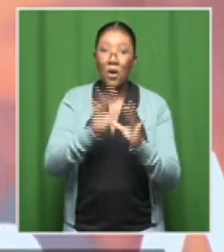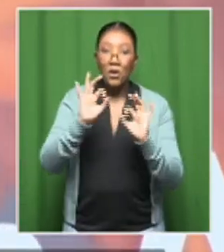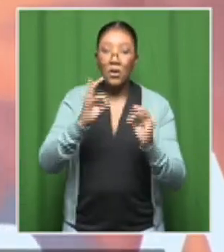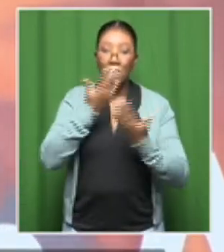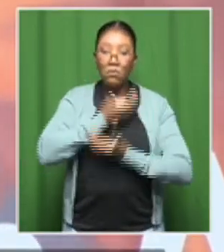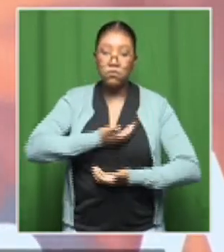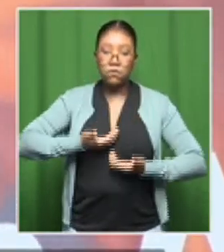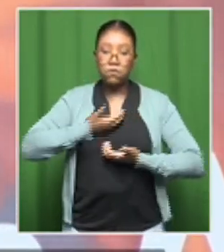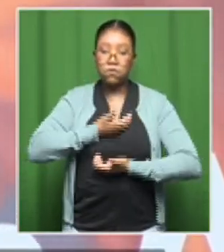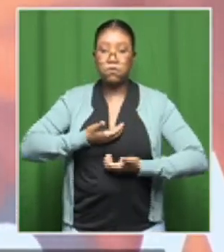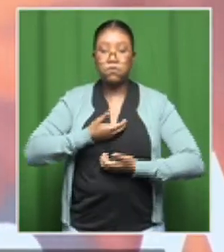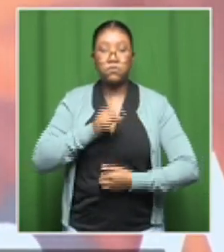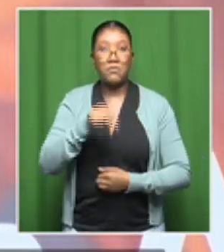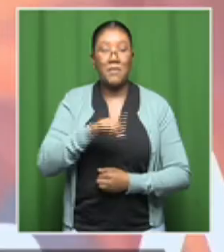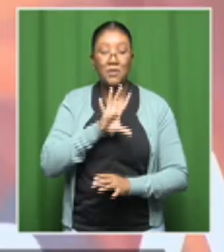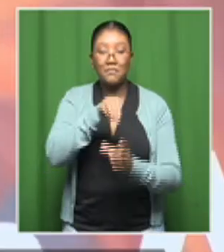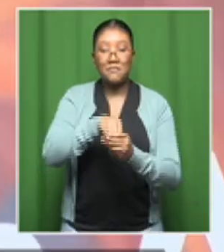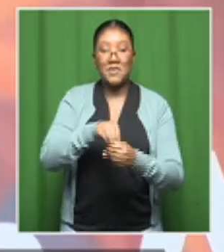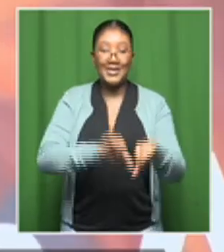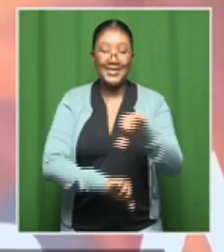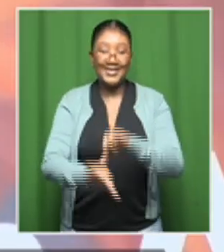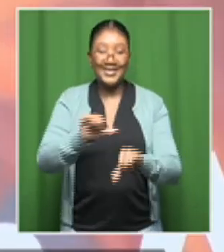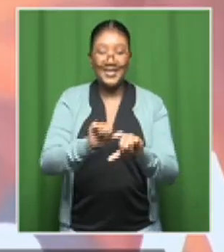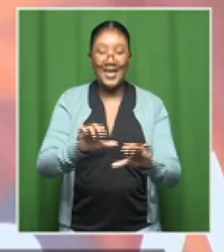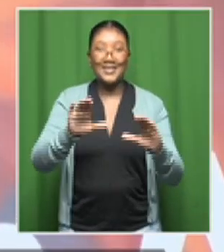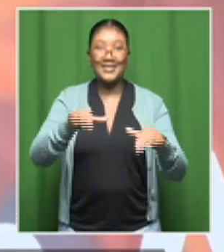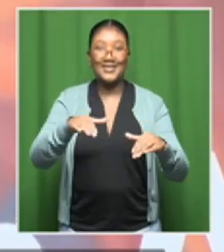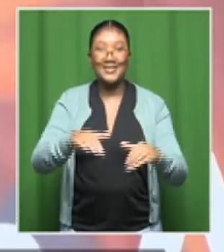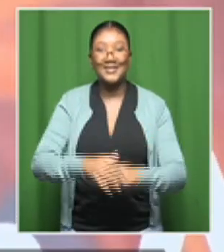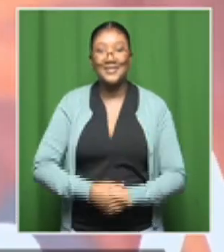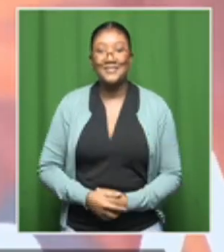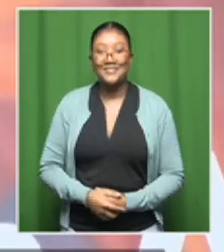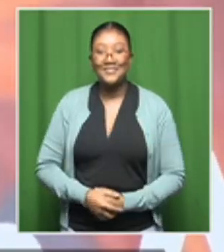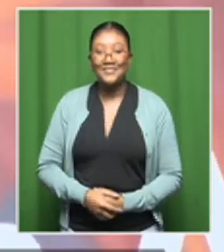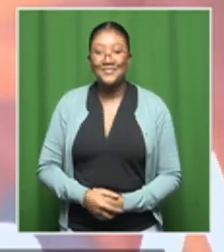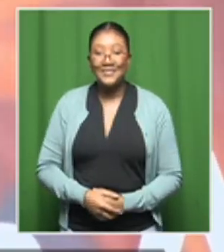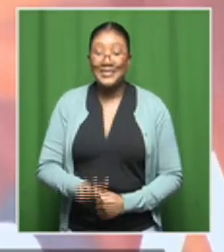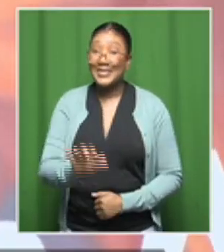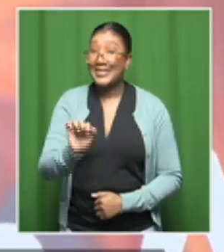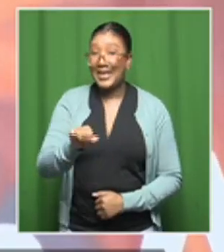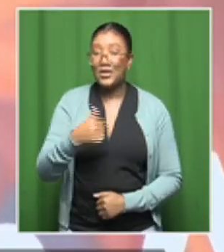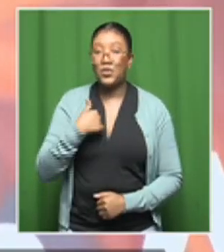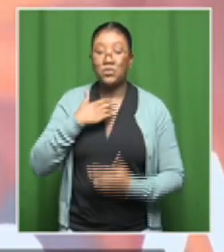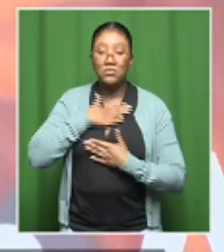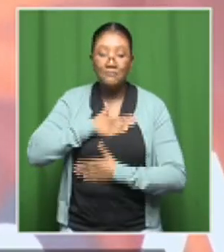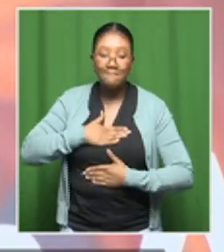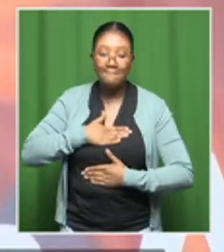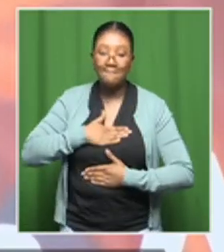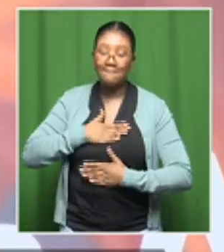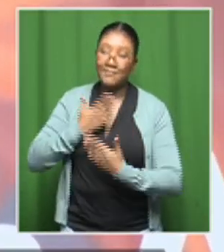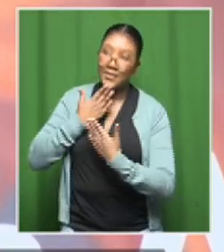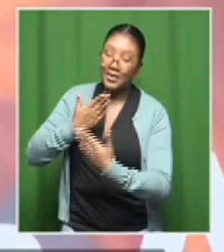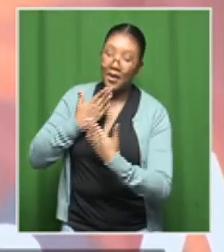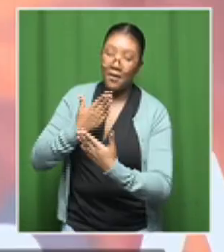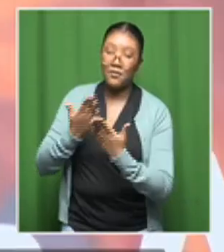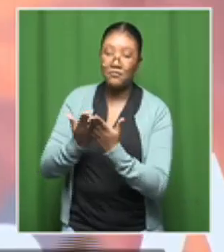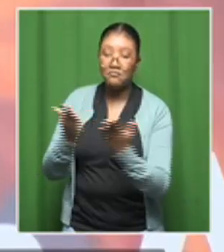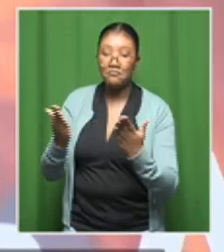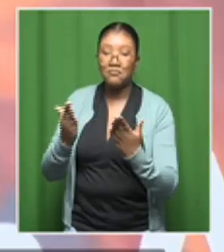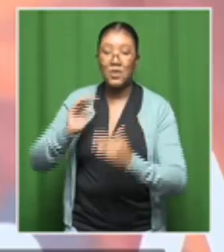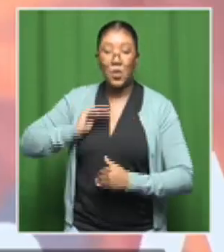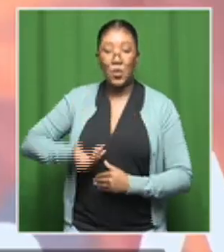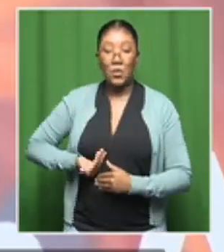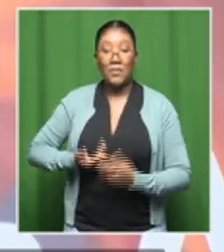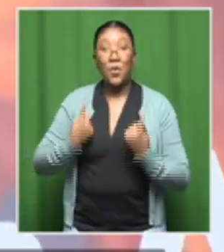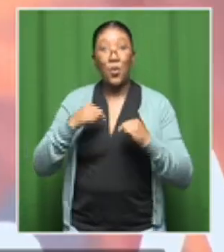their part in science, in the science sector. We really appreciate them. So for us even to come